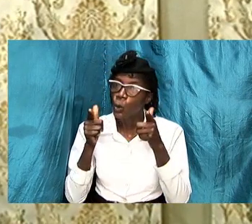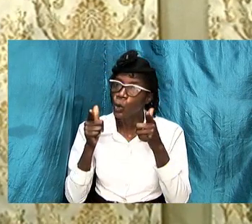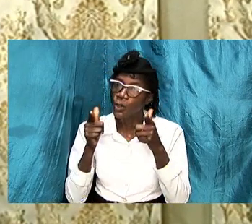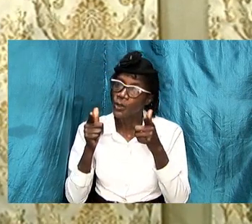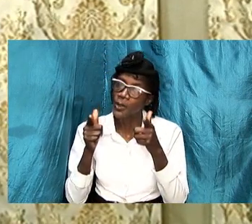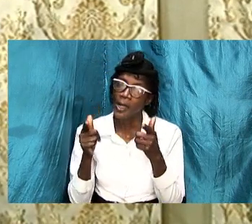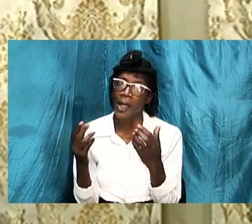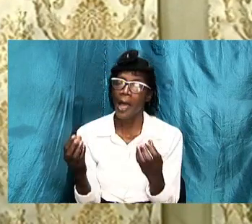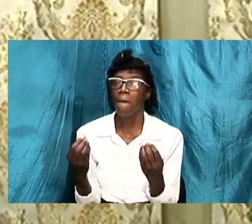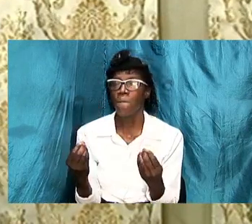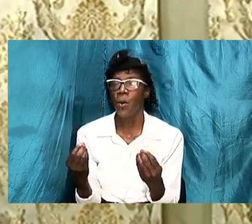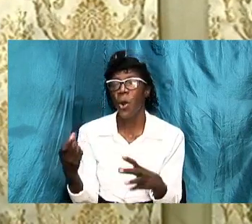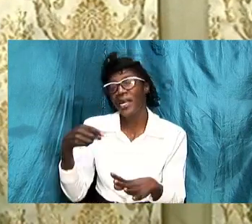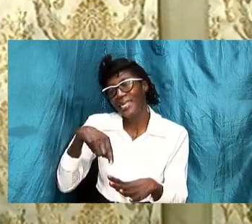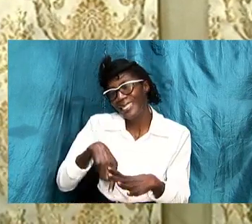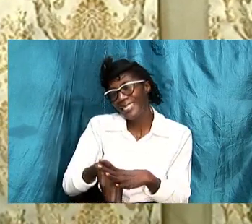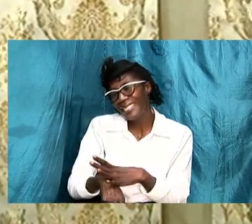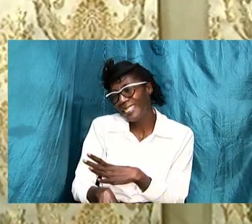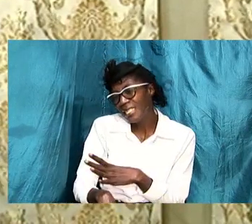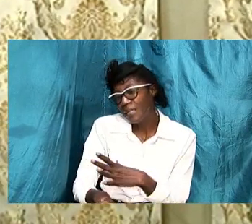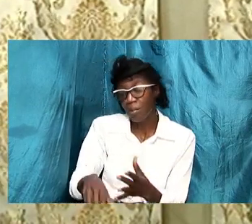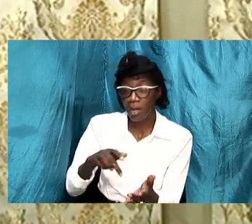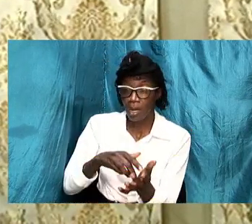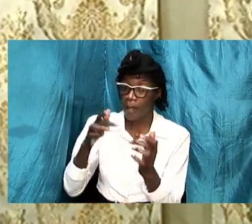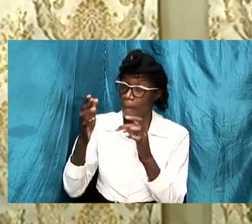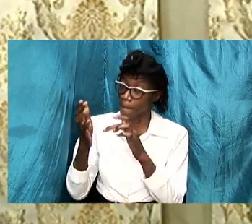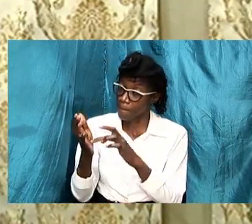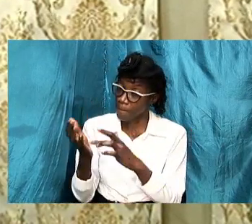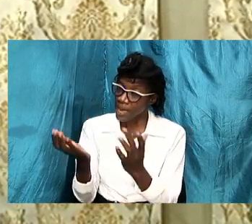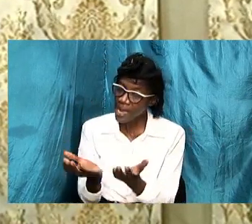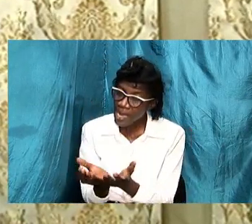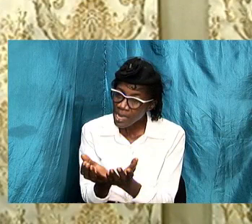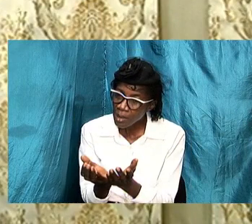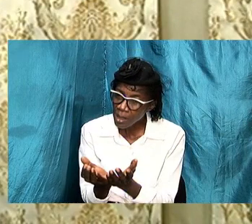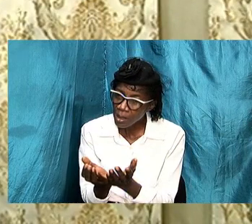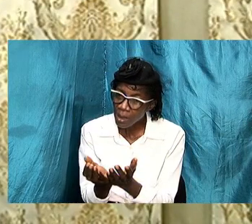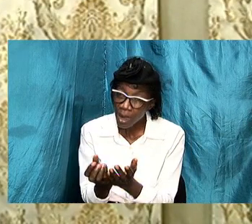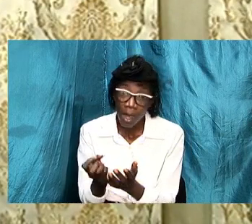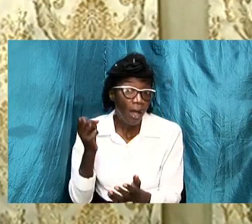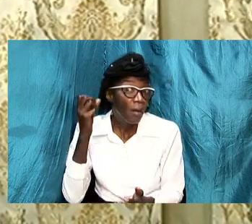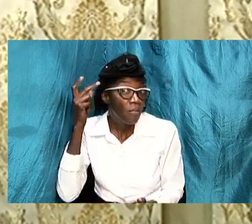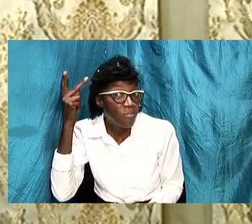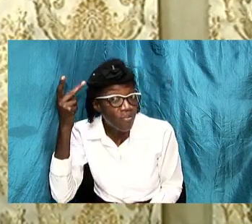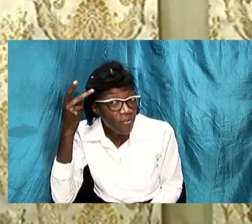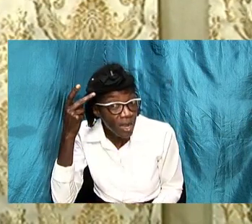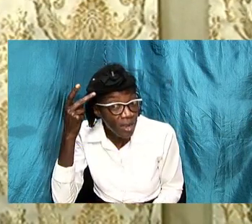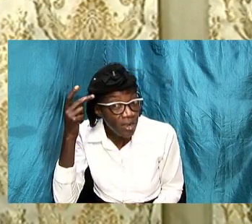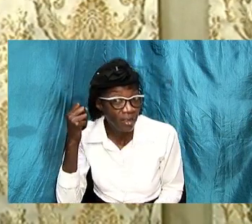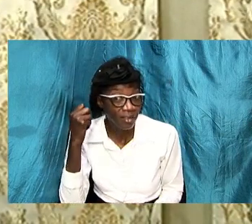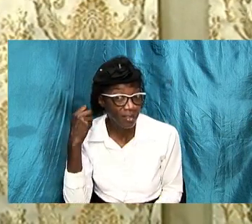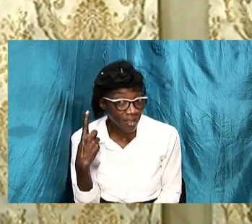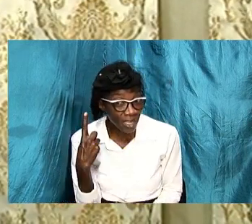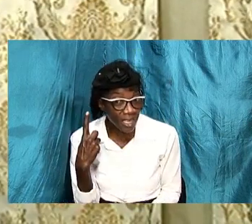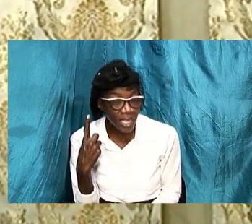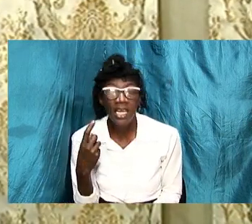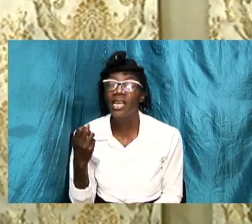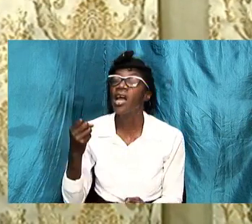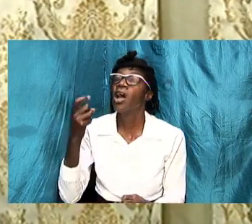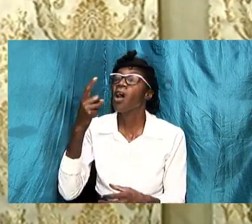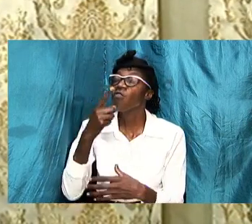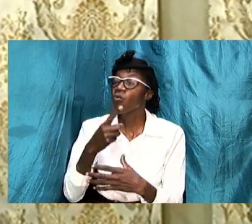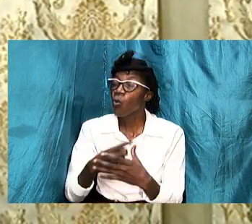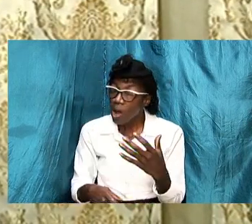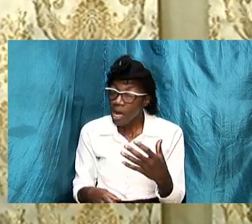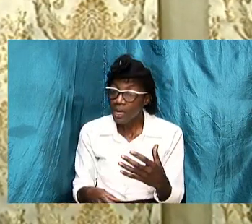more deeper biblical perspective as to what marital